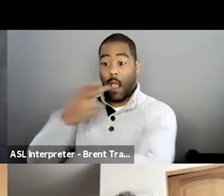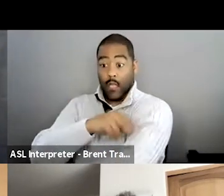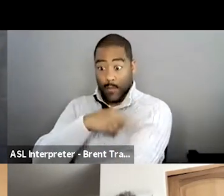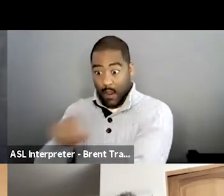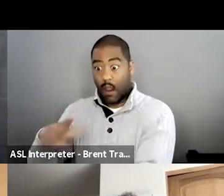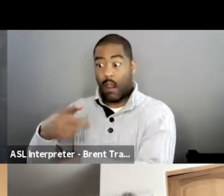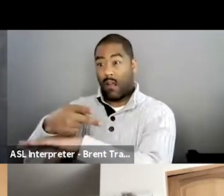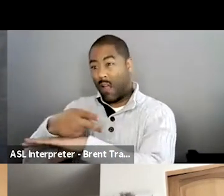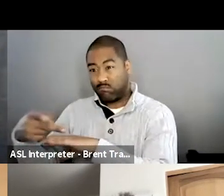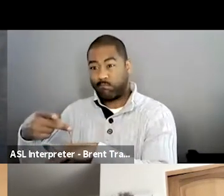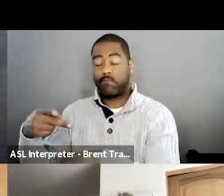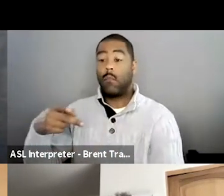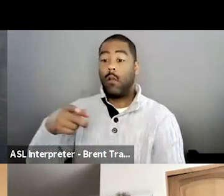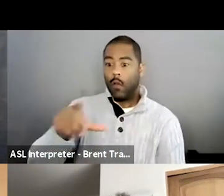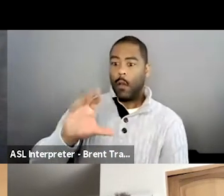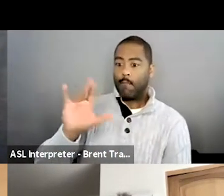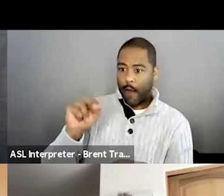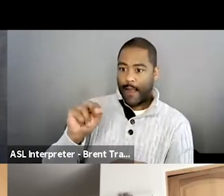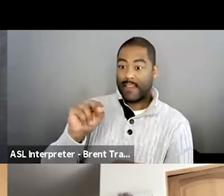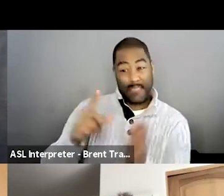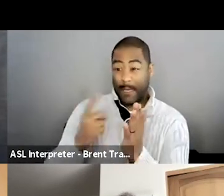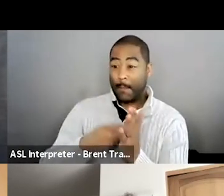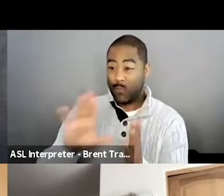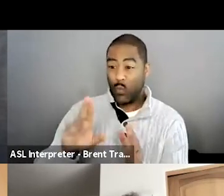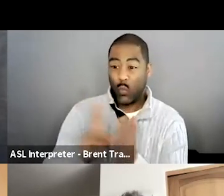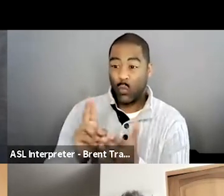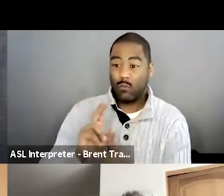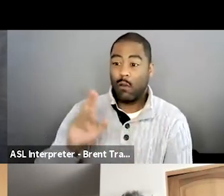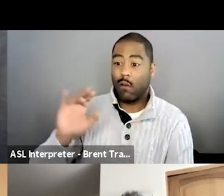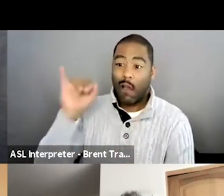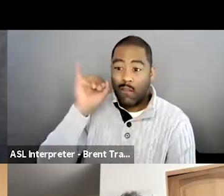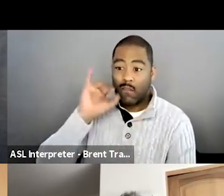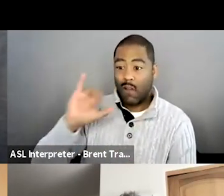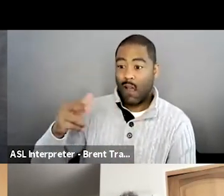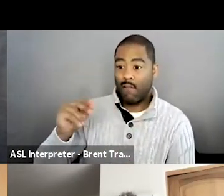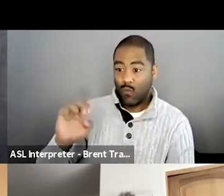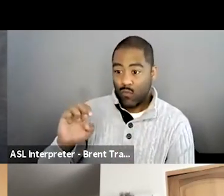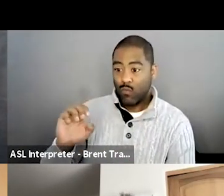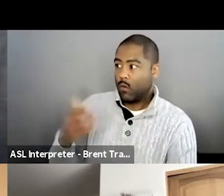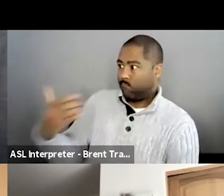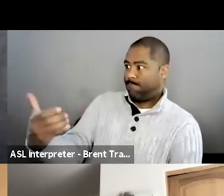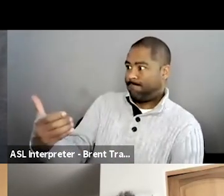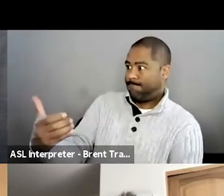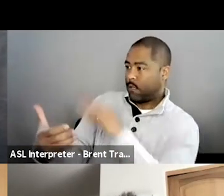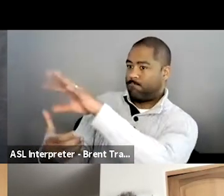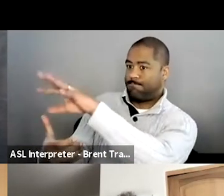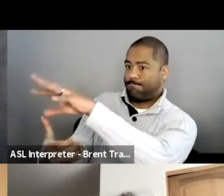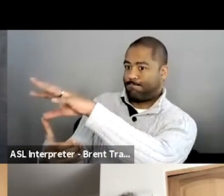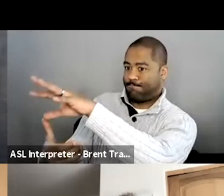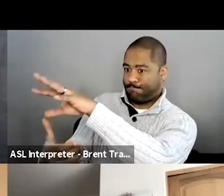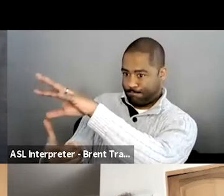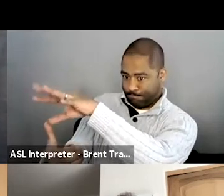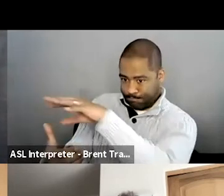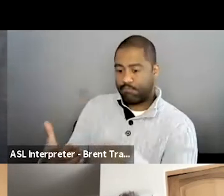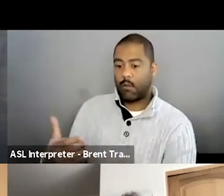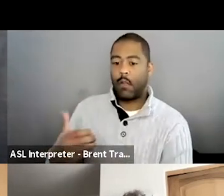Um, that was kind of, uh, and it was, I didn't know, I didn't know what the answer was. I knew that obviously all I was thinking about was how was, you